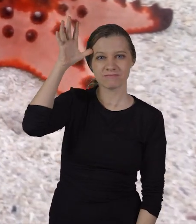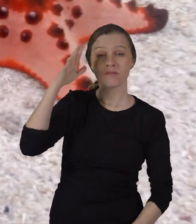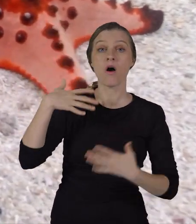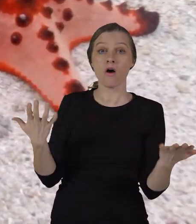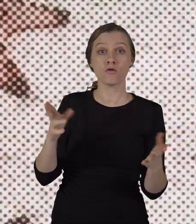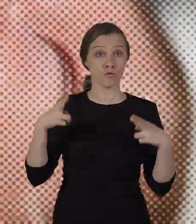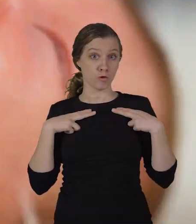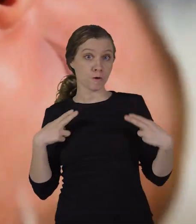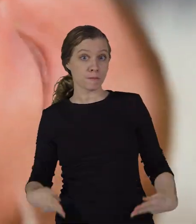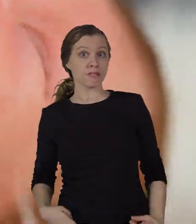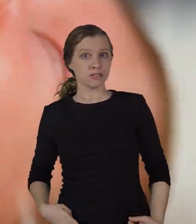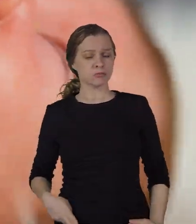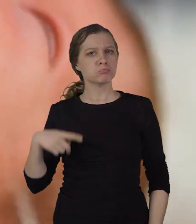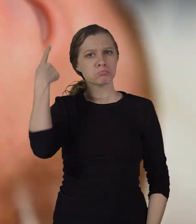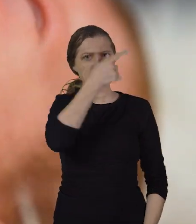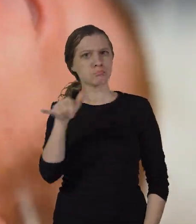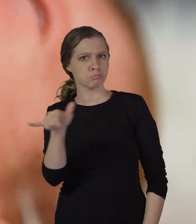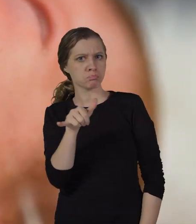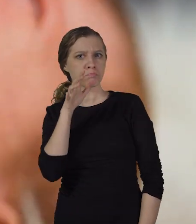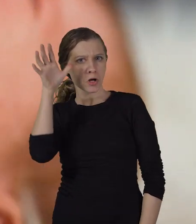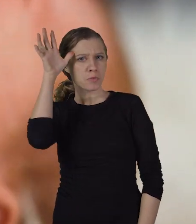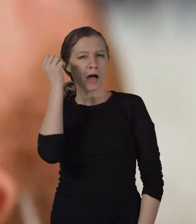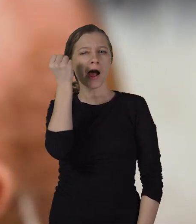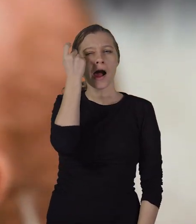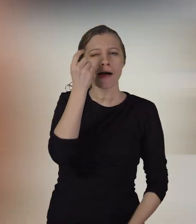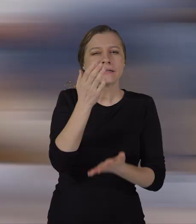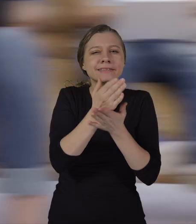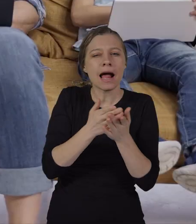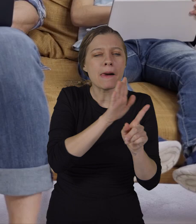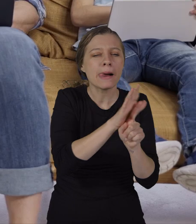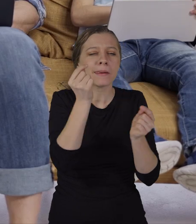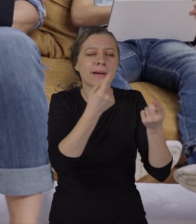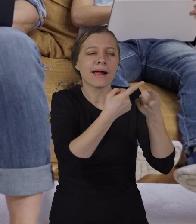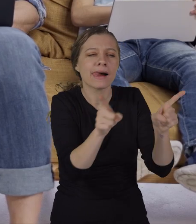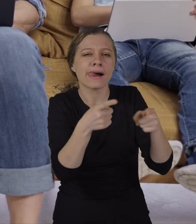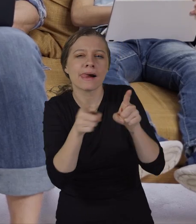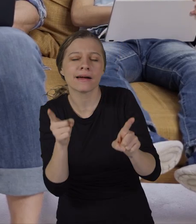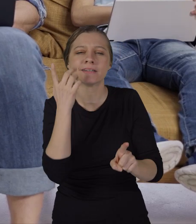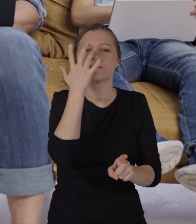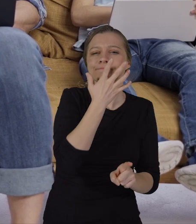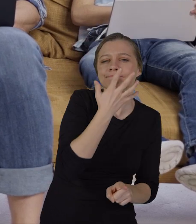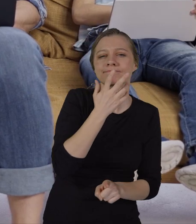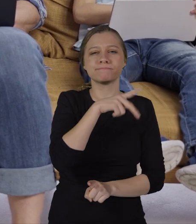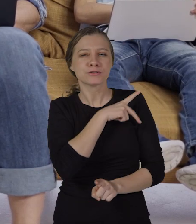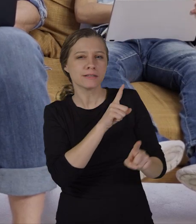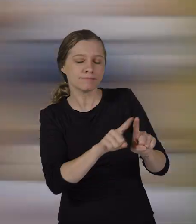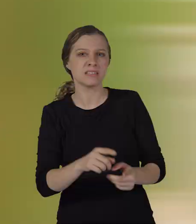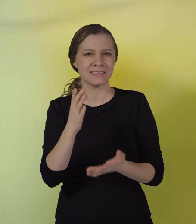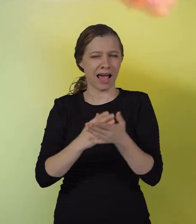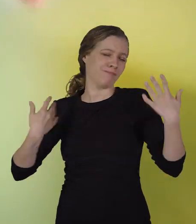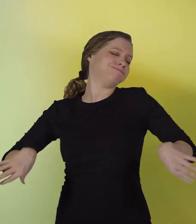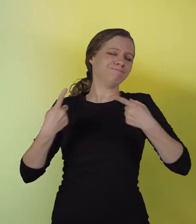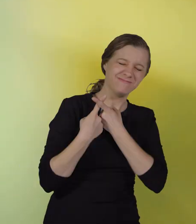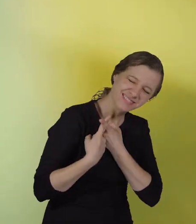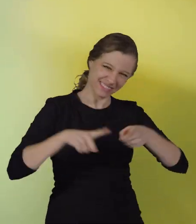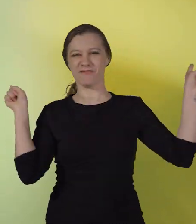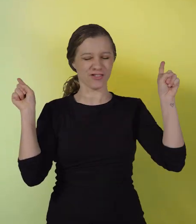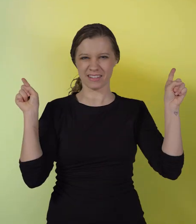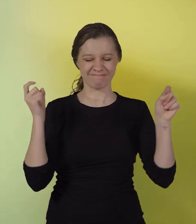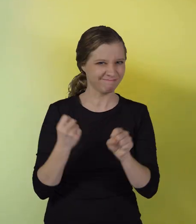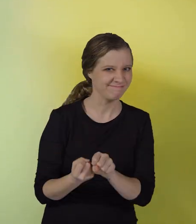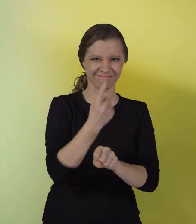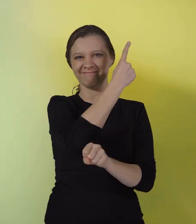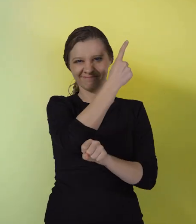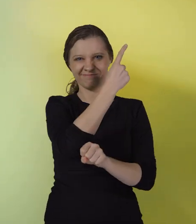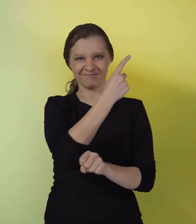parents others like humans look like their parents but have different traits and others look much